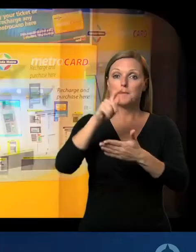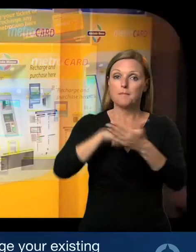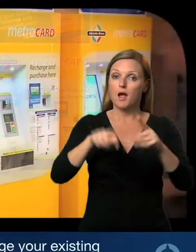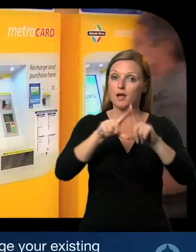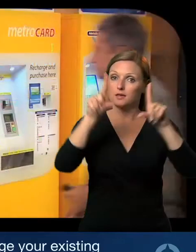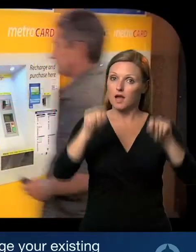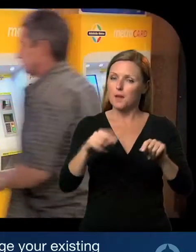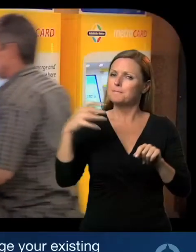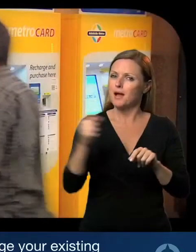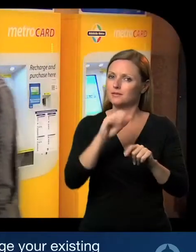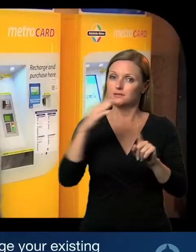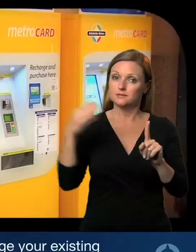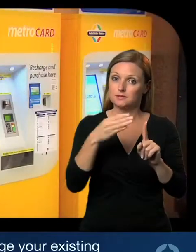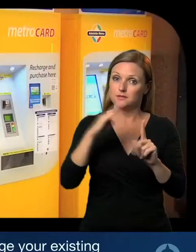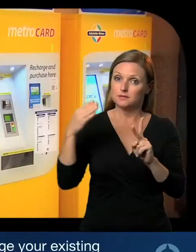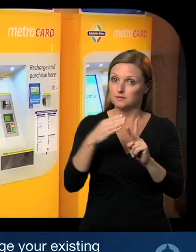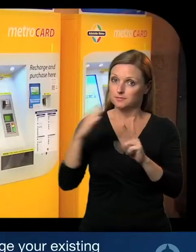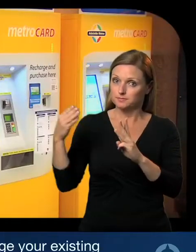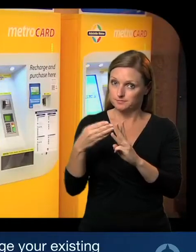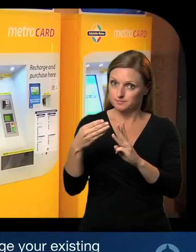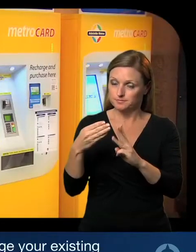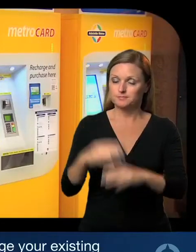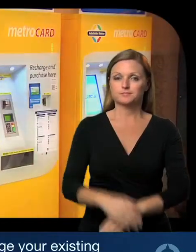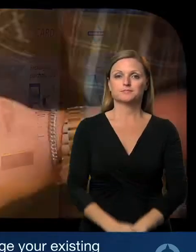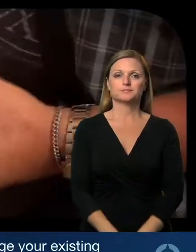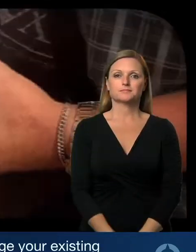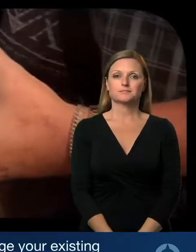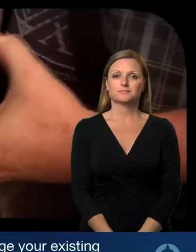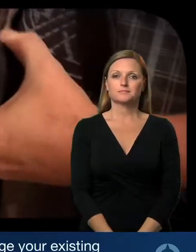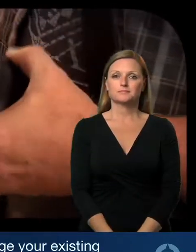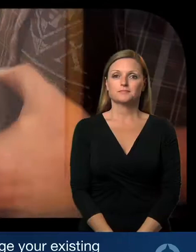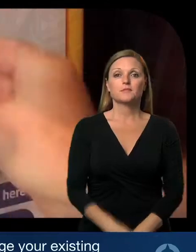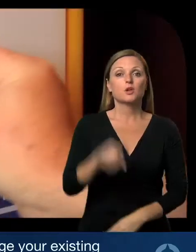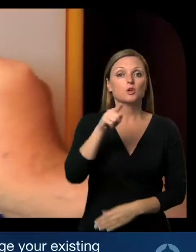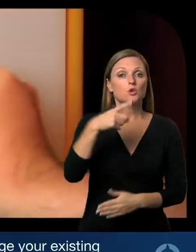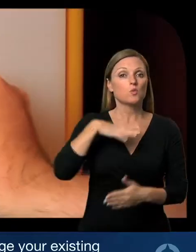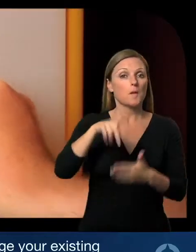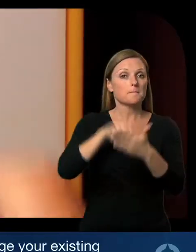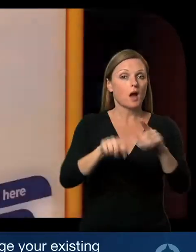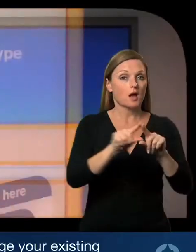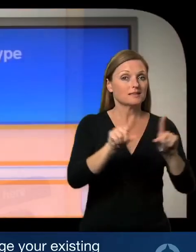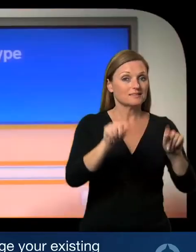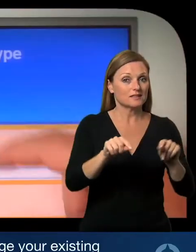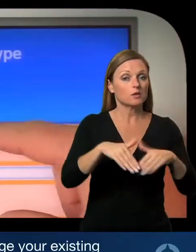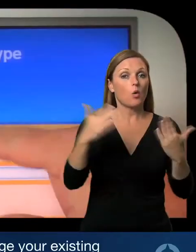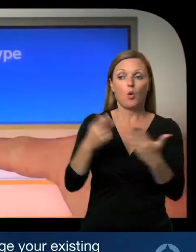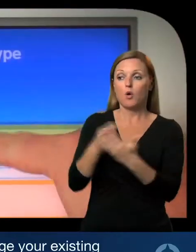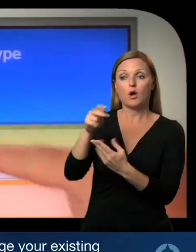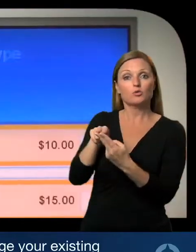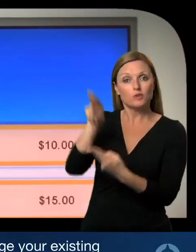You can also buy a metro ticket or recharge your existing metro card from any of these machines.